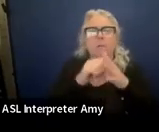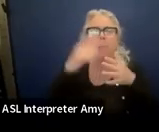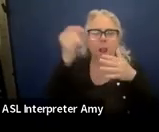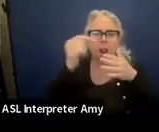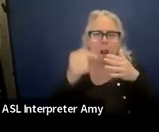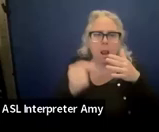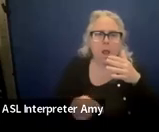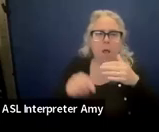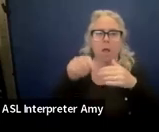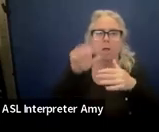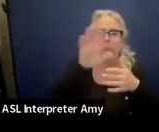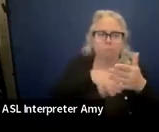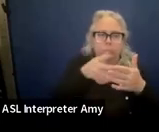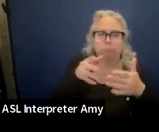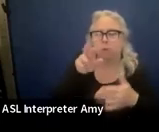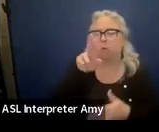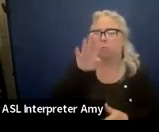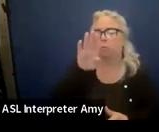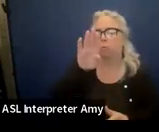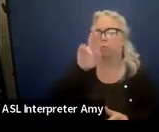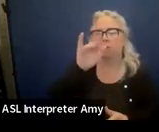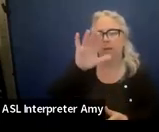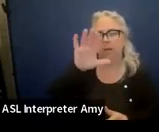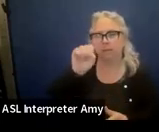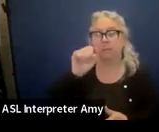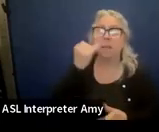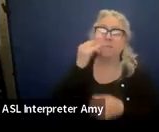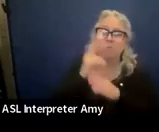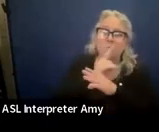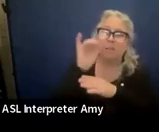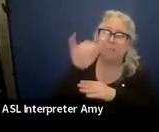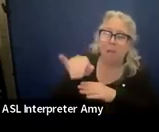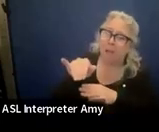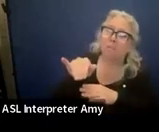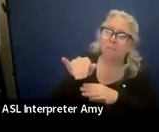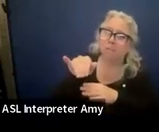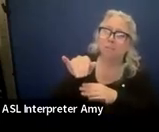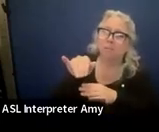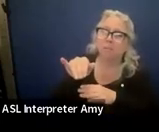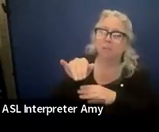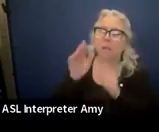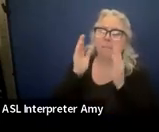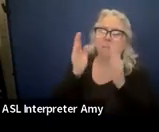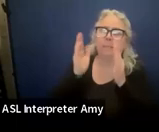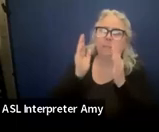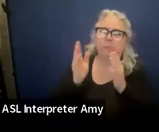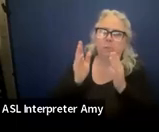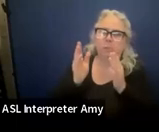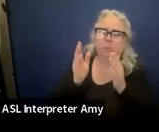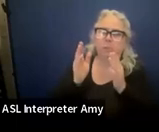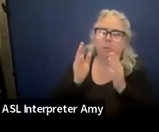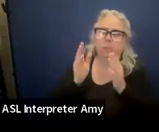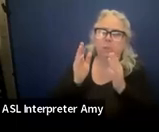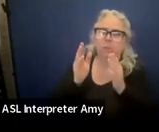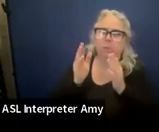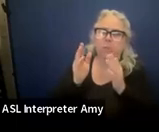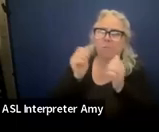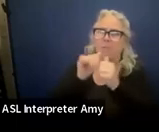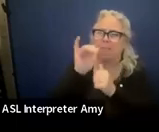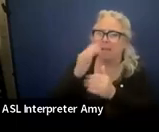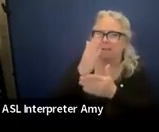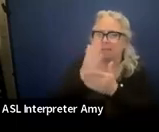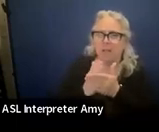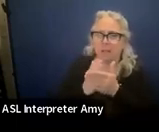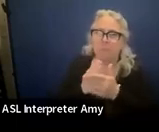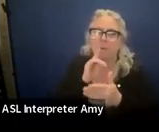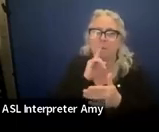Rubrics, just, if you're going to use a rubric, kind of just pay attention to it. Some of them are